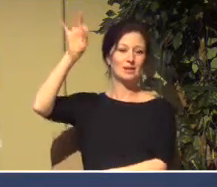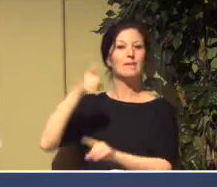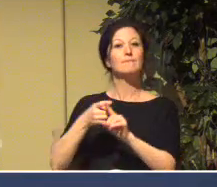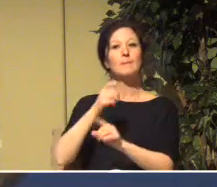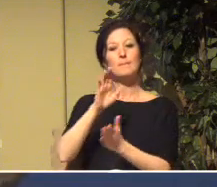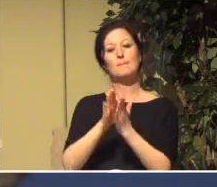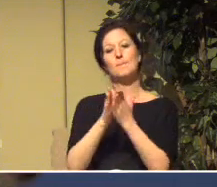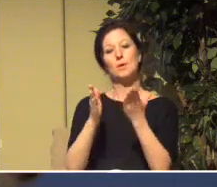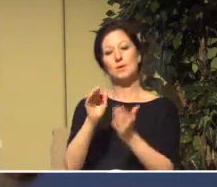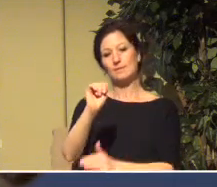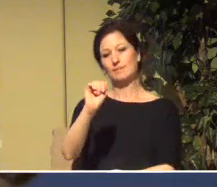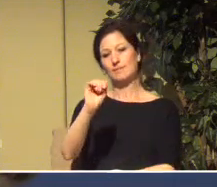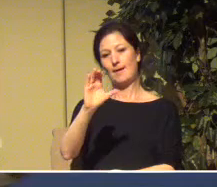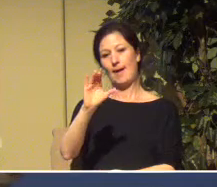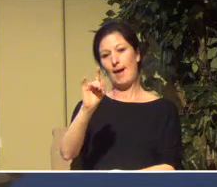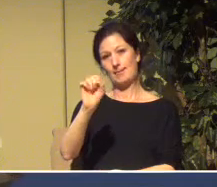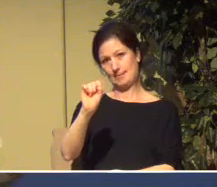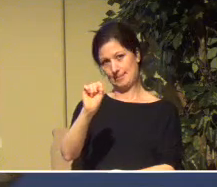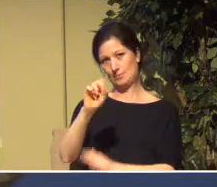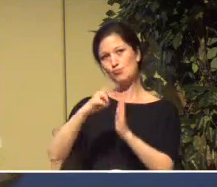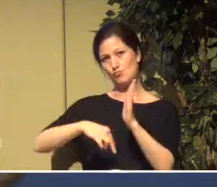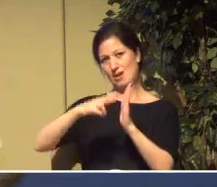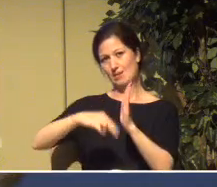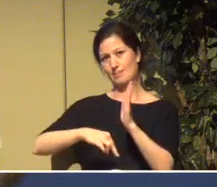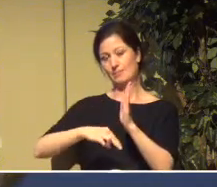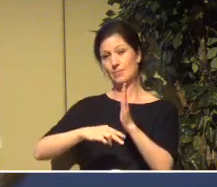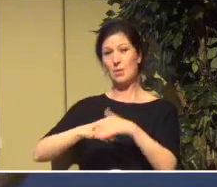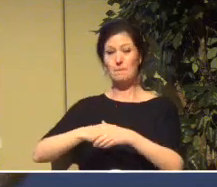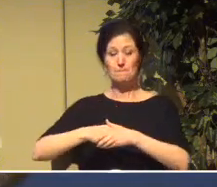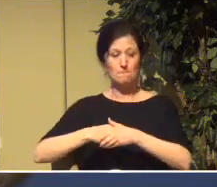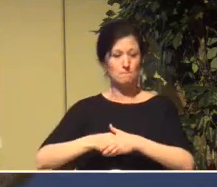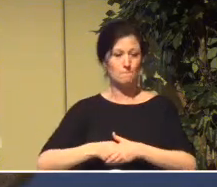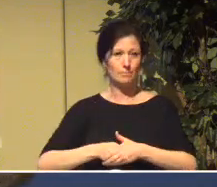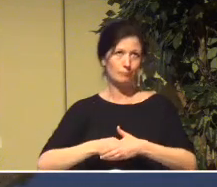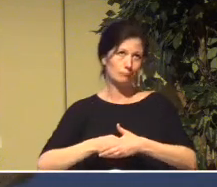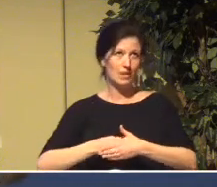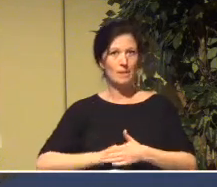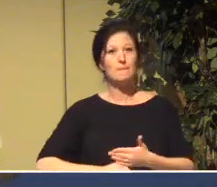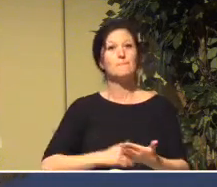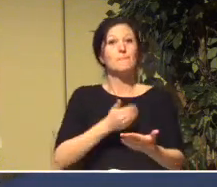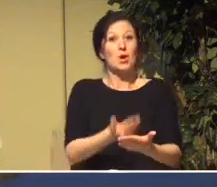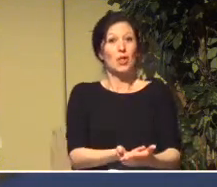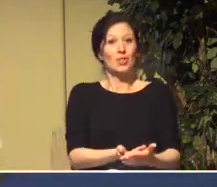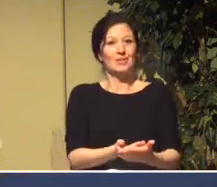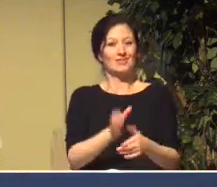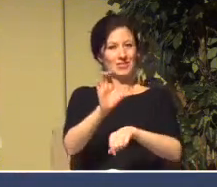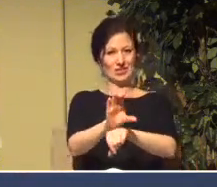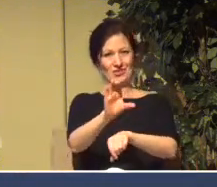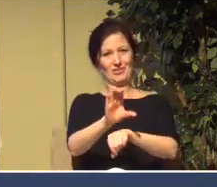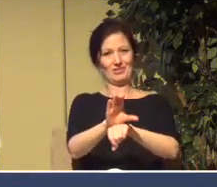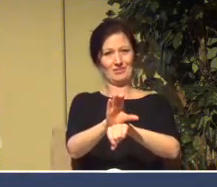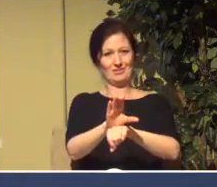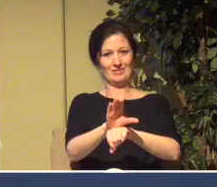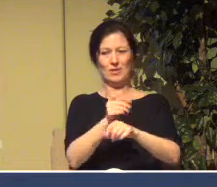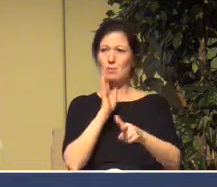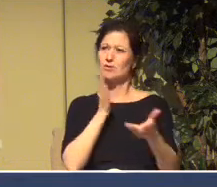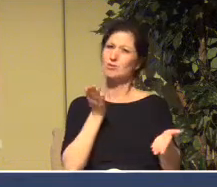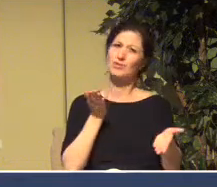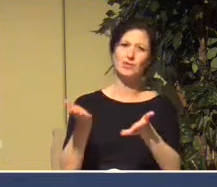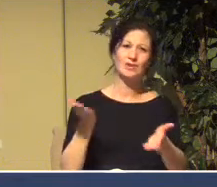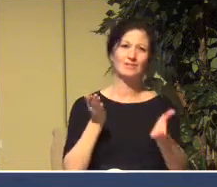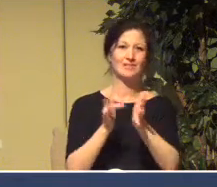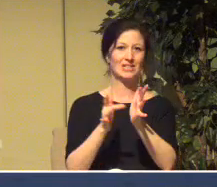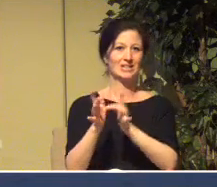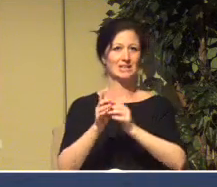And it's the birth of the church, and the birth of a church that would serve Jesus and spread throughout the whole